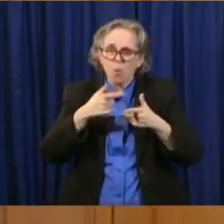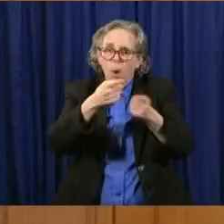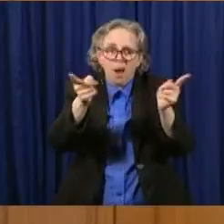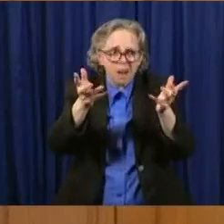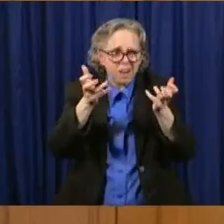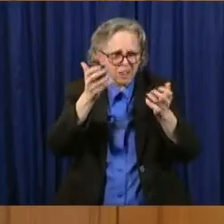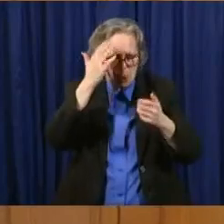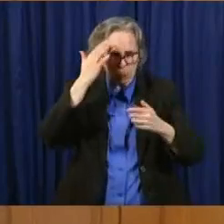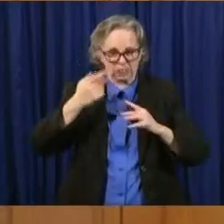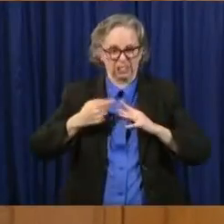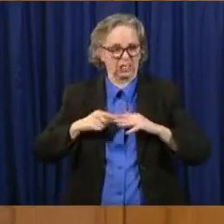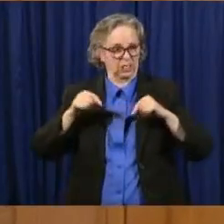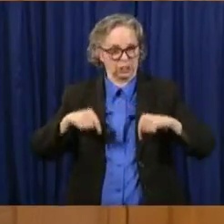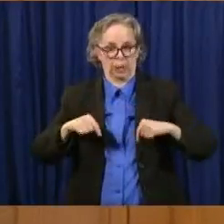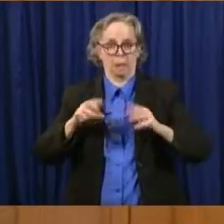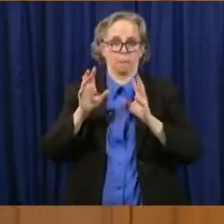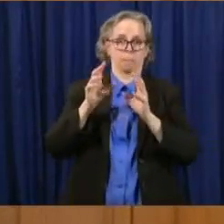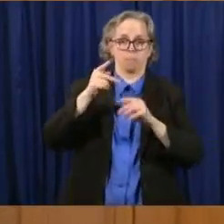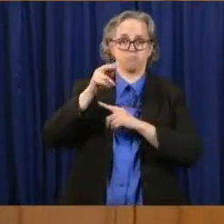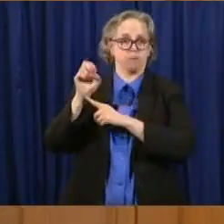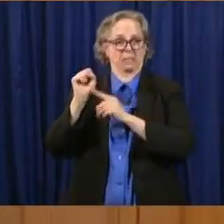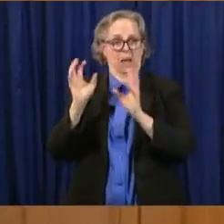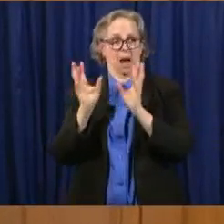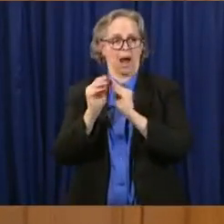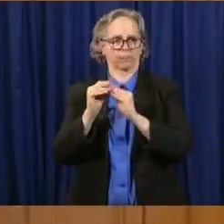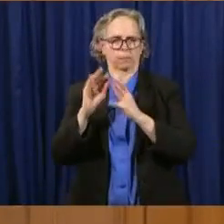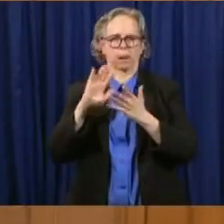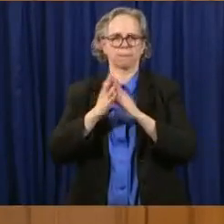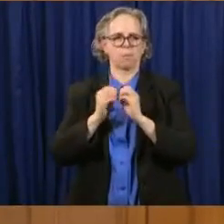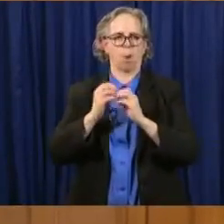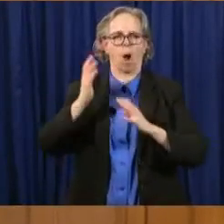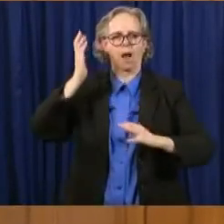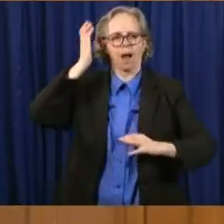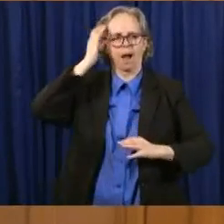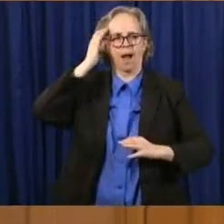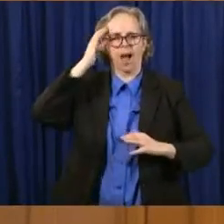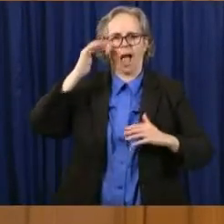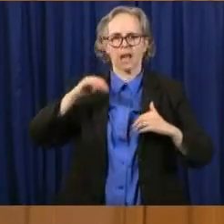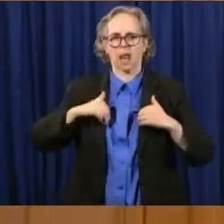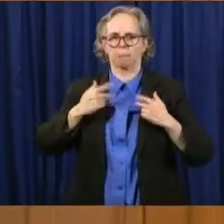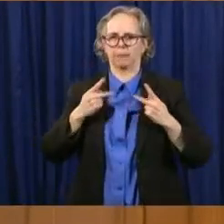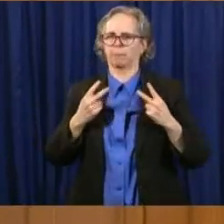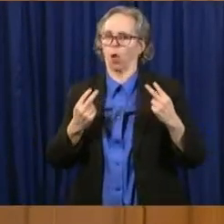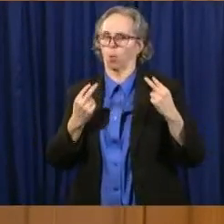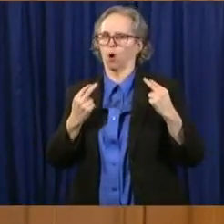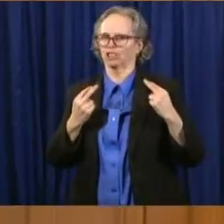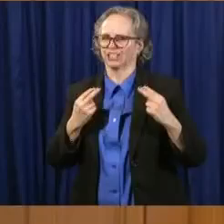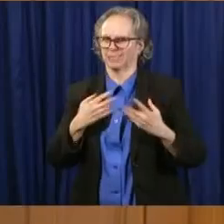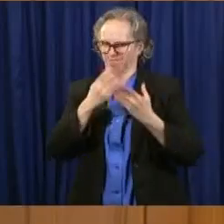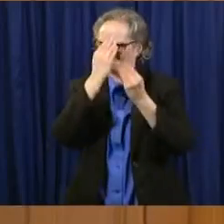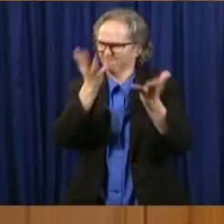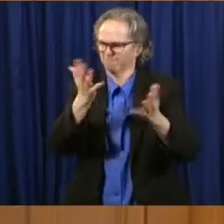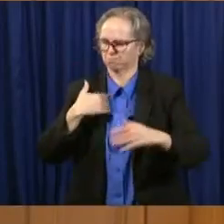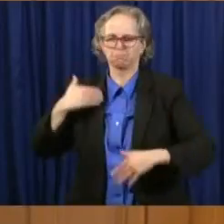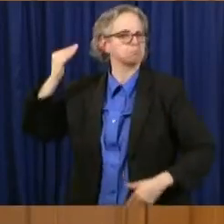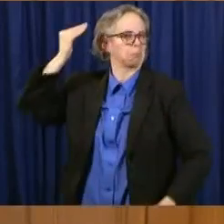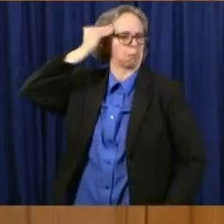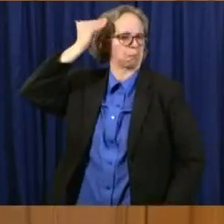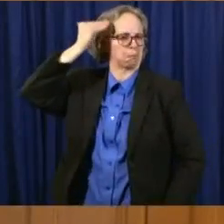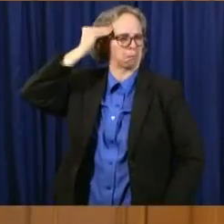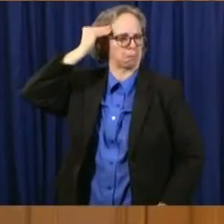that there are young people watching at home. It's something I think about, Governor, when I say some of the things I say because